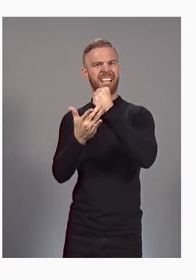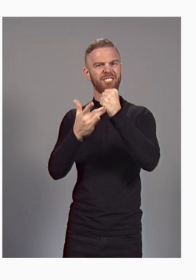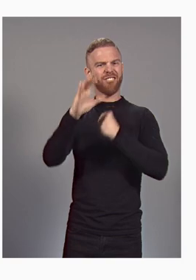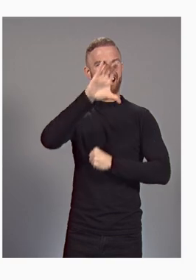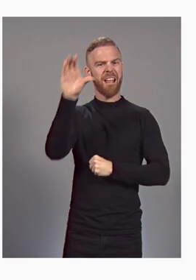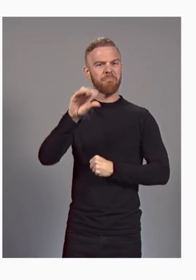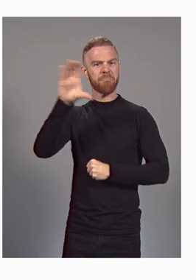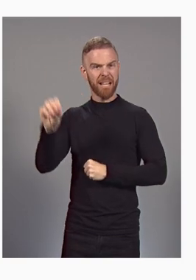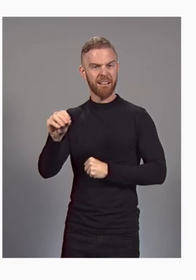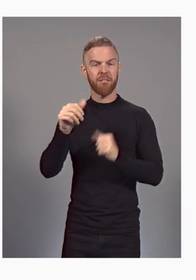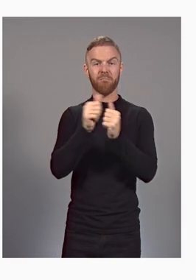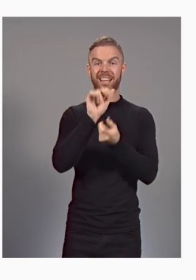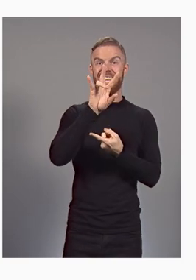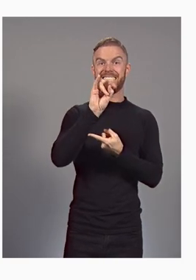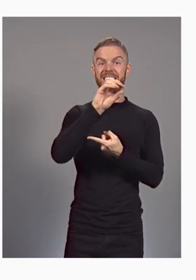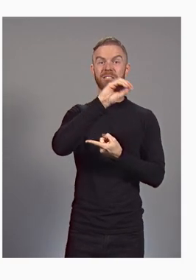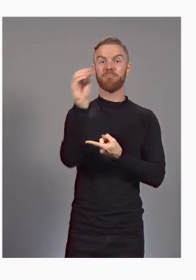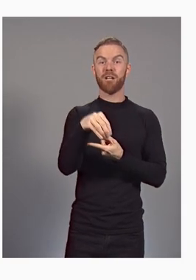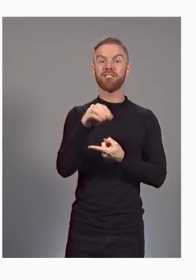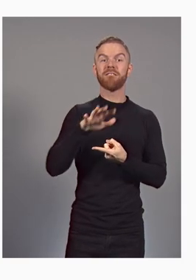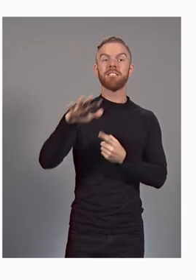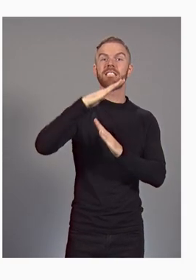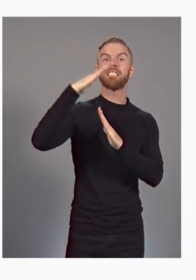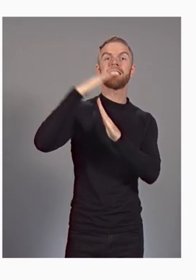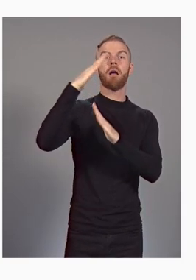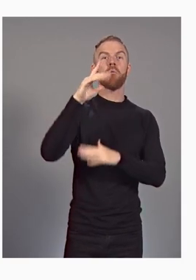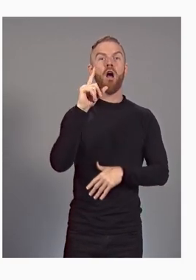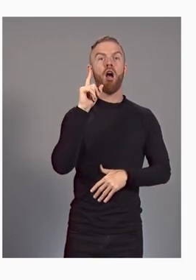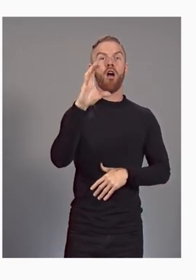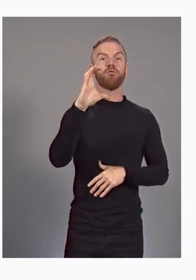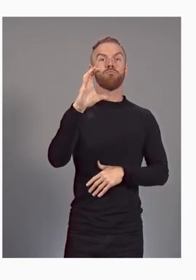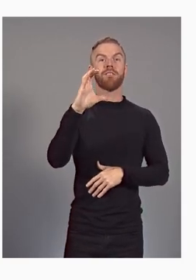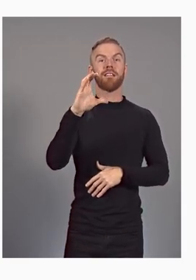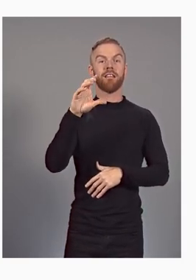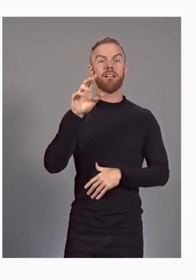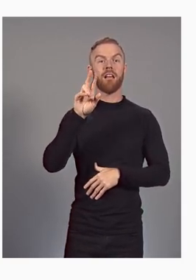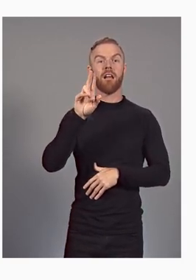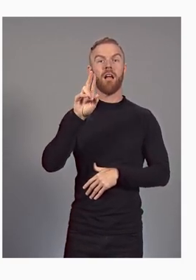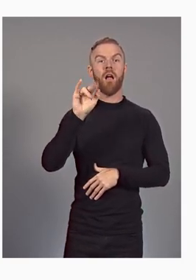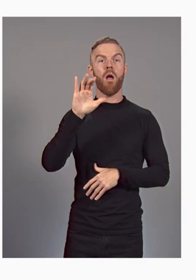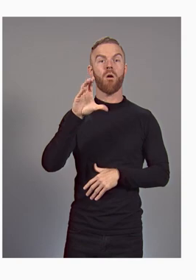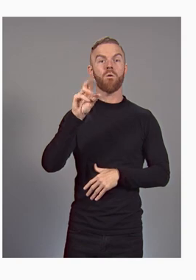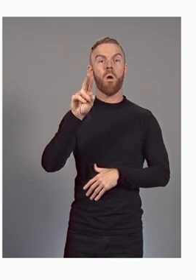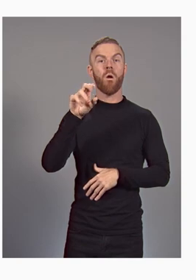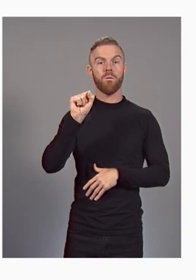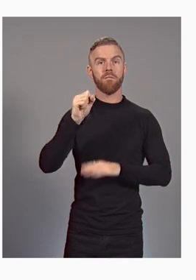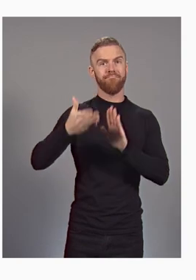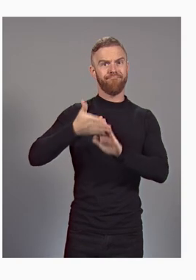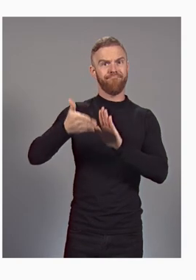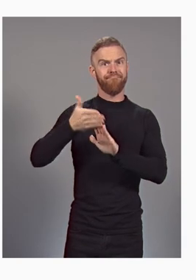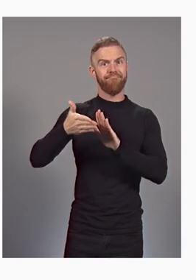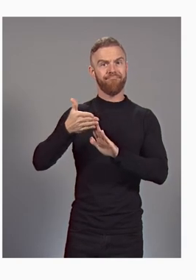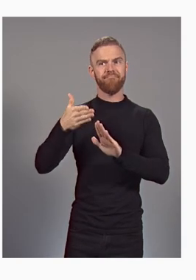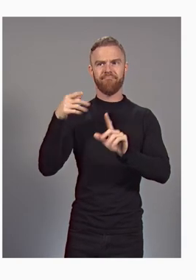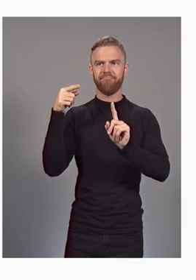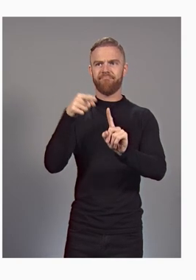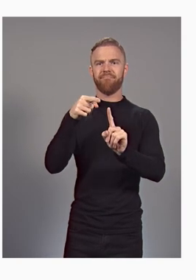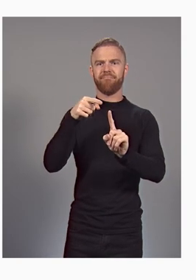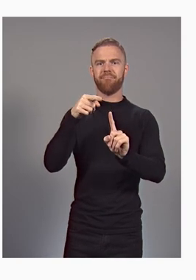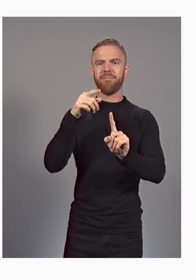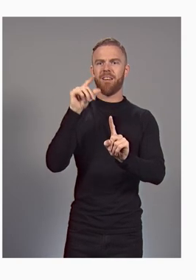technology companies. Did you know that 70% of the top 100 unicorns in the world